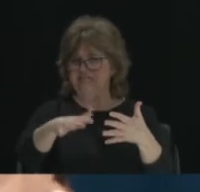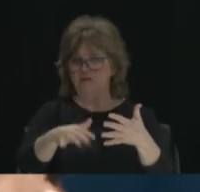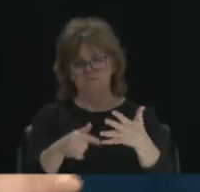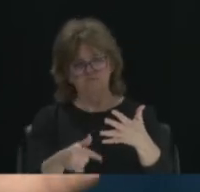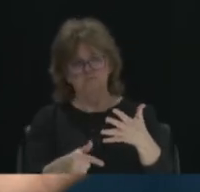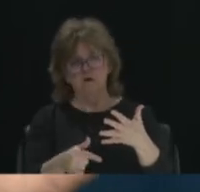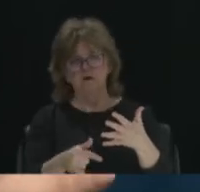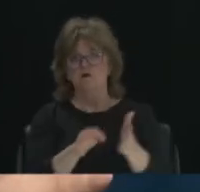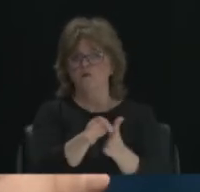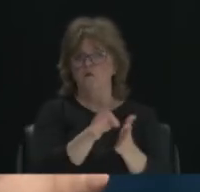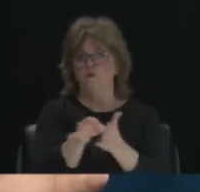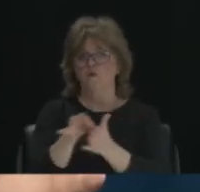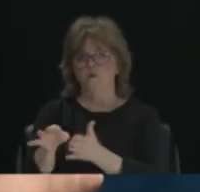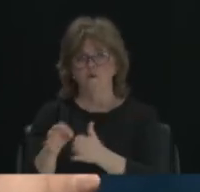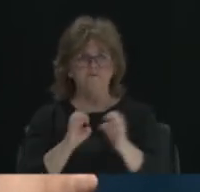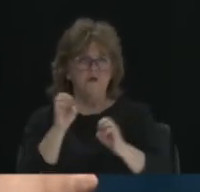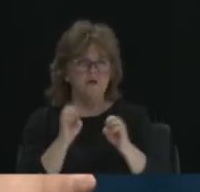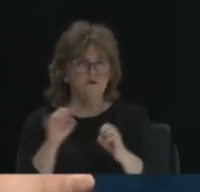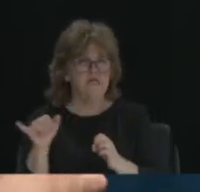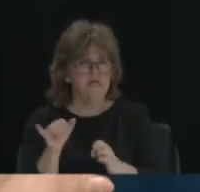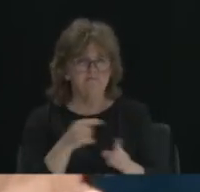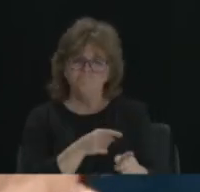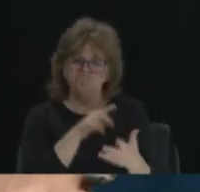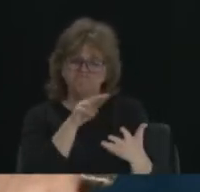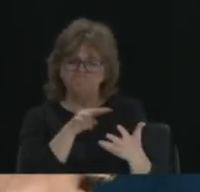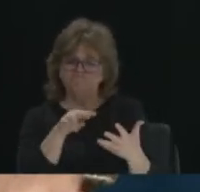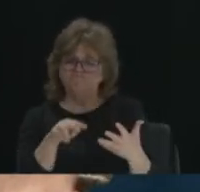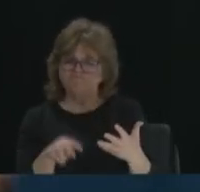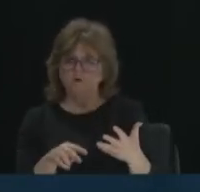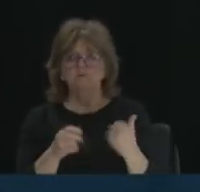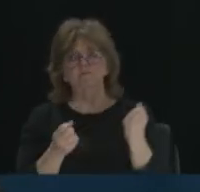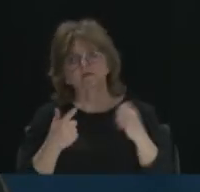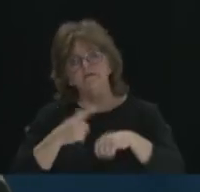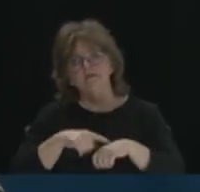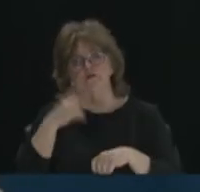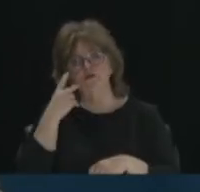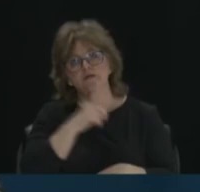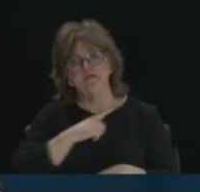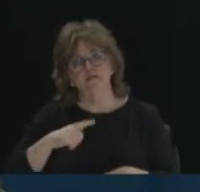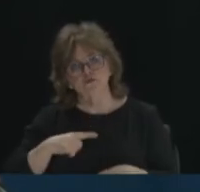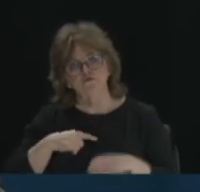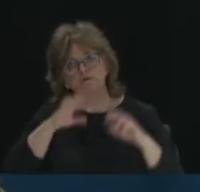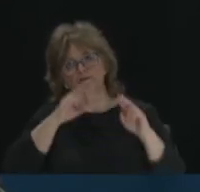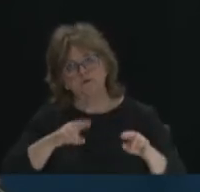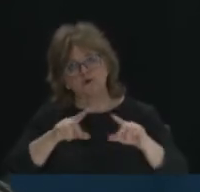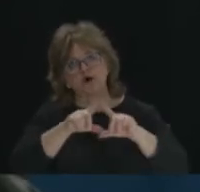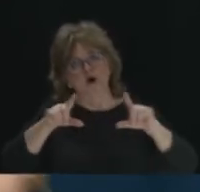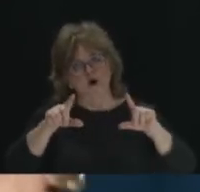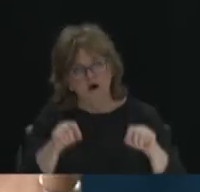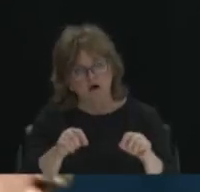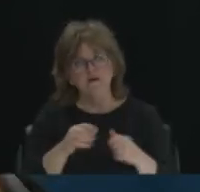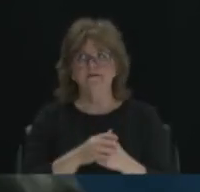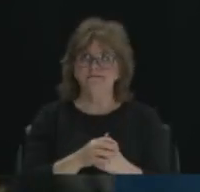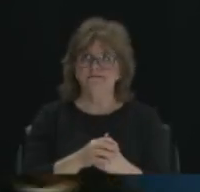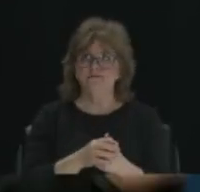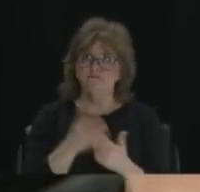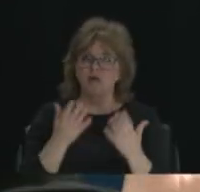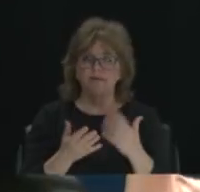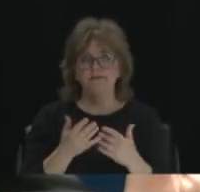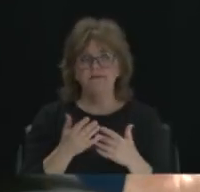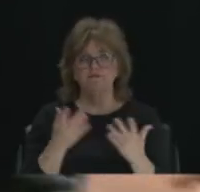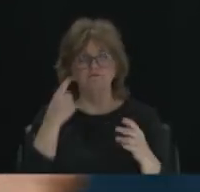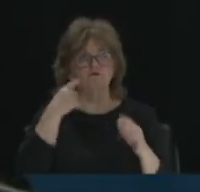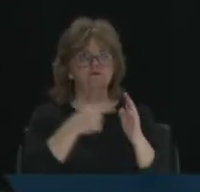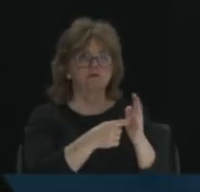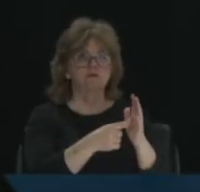or the other, because a lot of times when you look at legislative report cards, if you go to the area, you know, the Chamber of